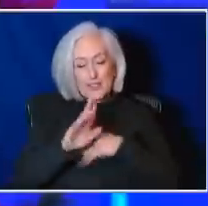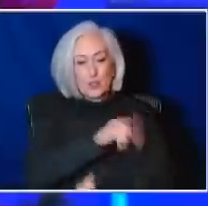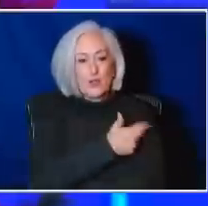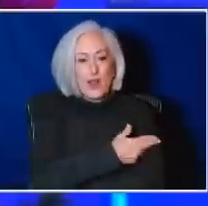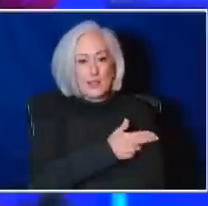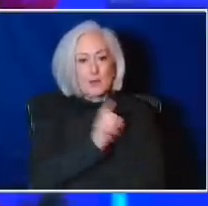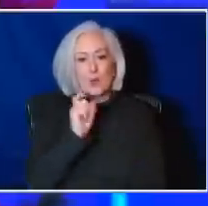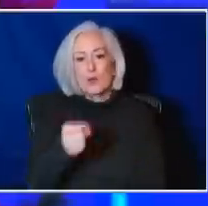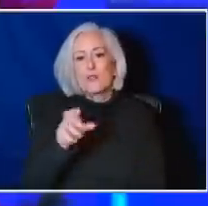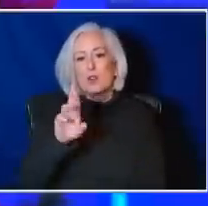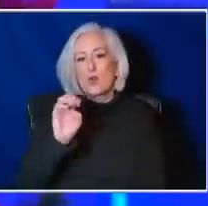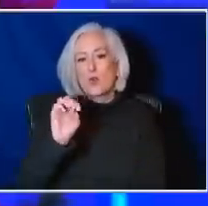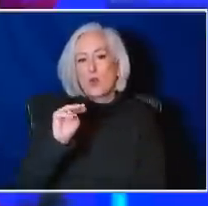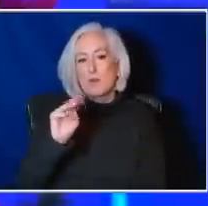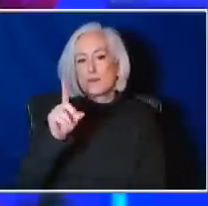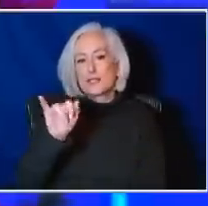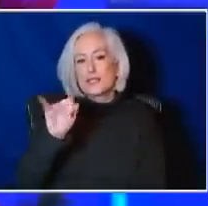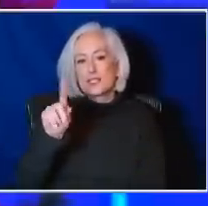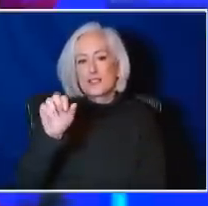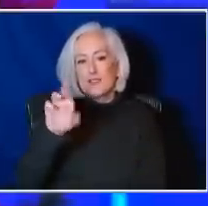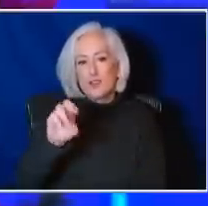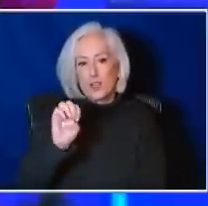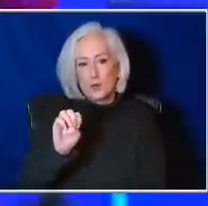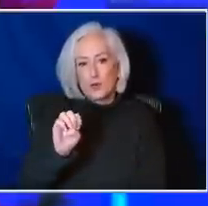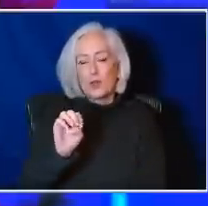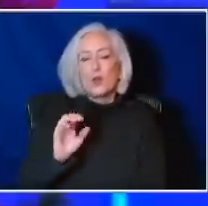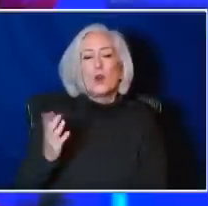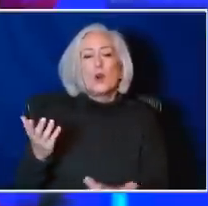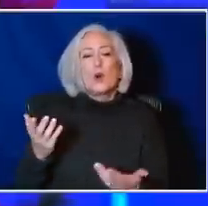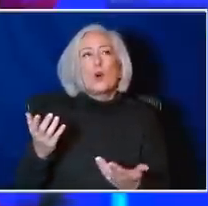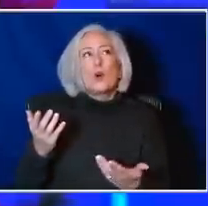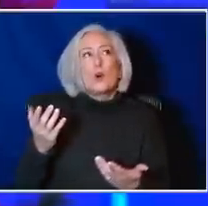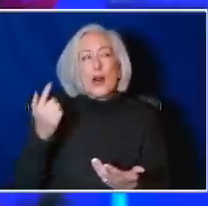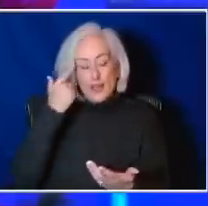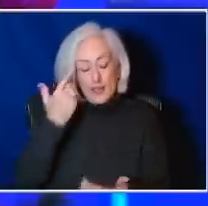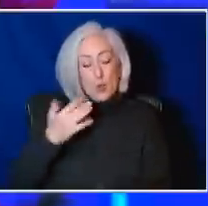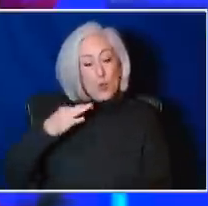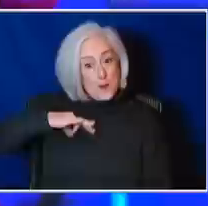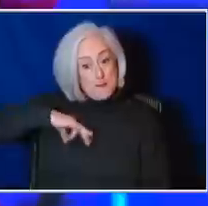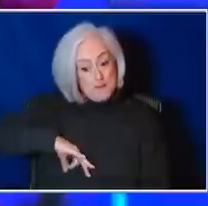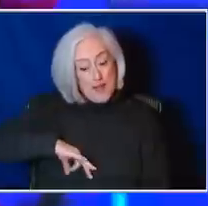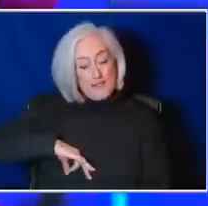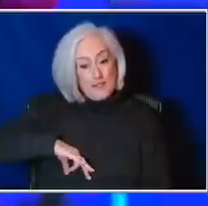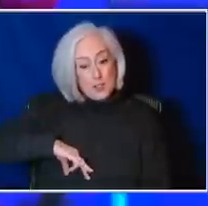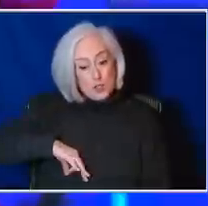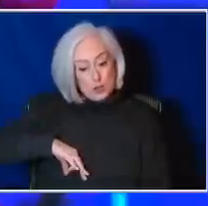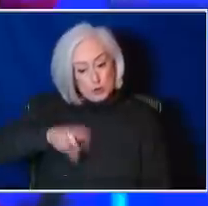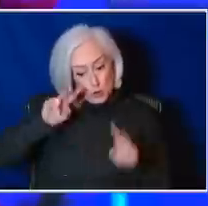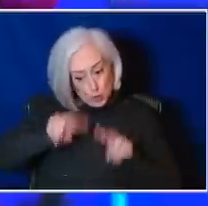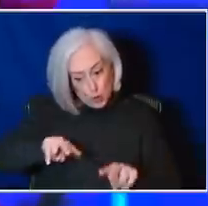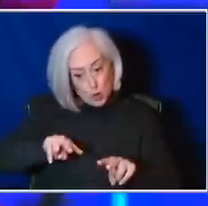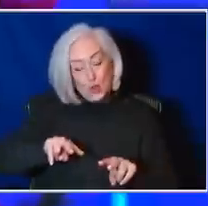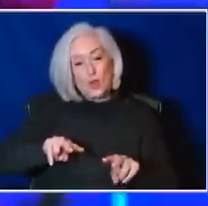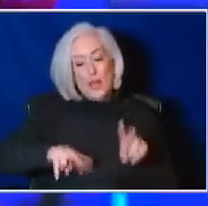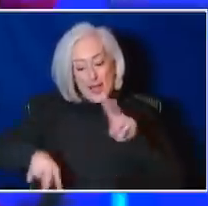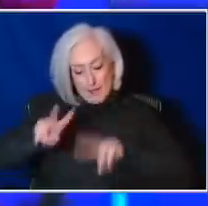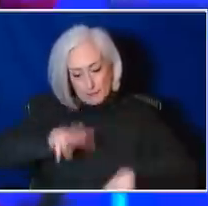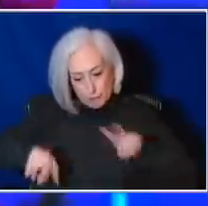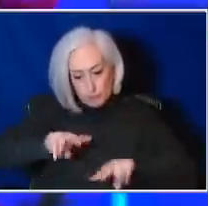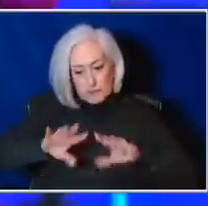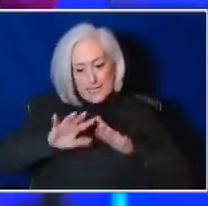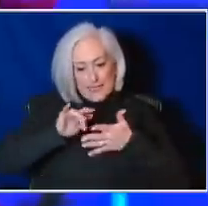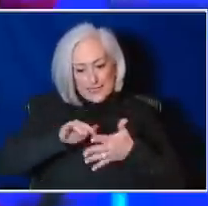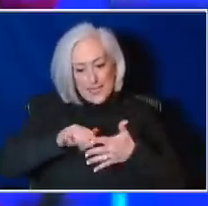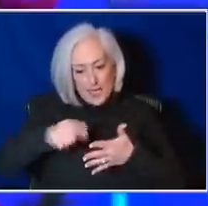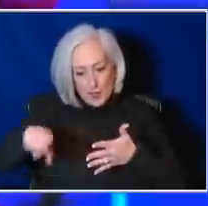to hear comments about, you know, I think it would be beneficial to look at and study those people that come in, and they are five or